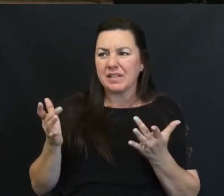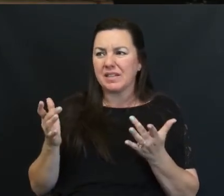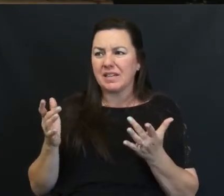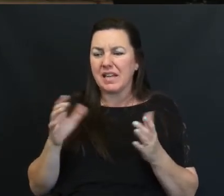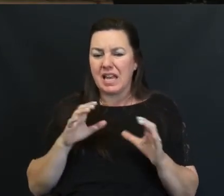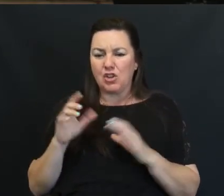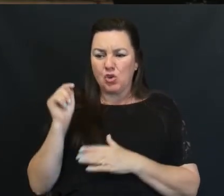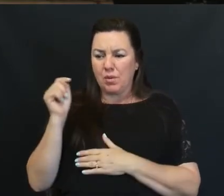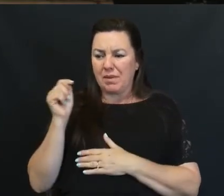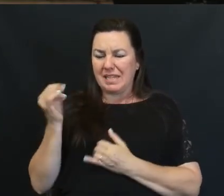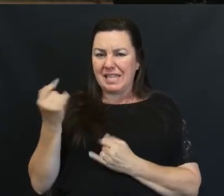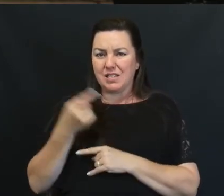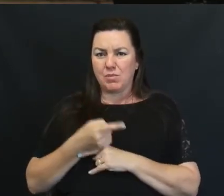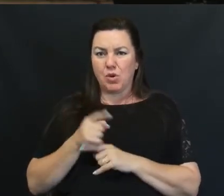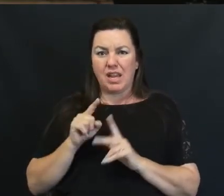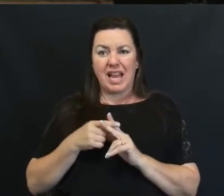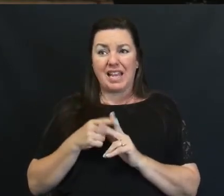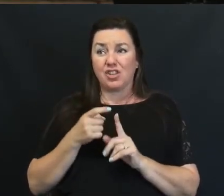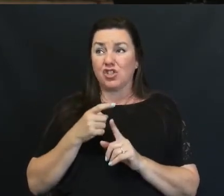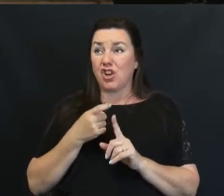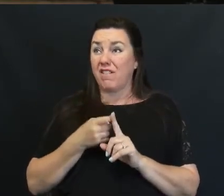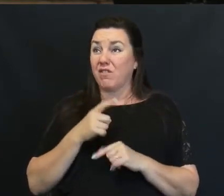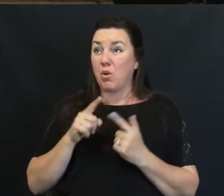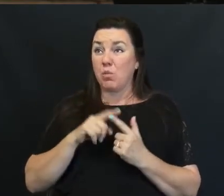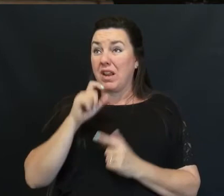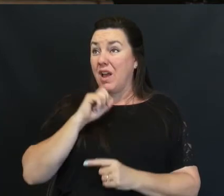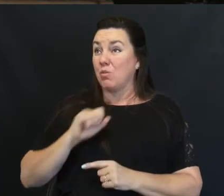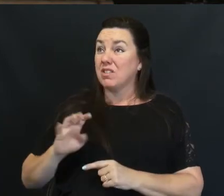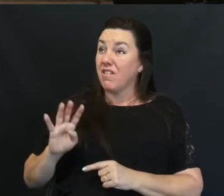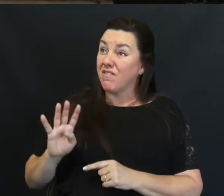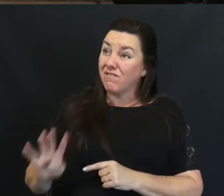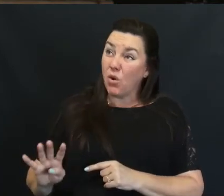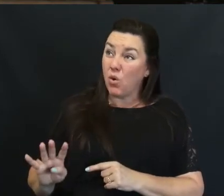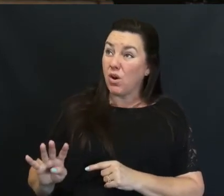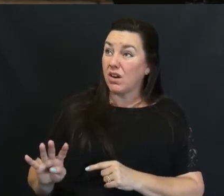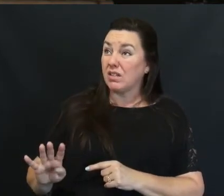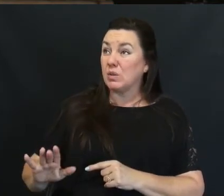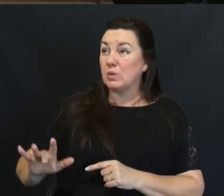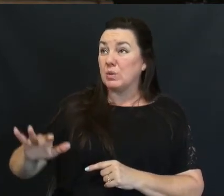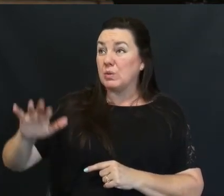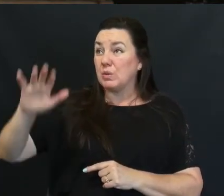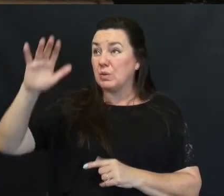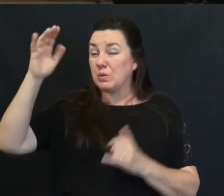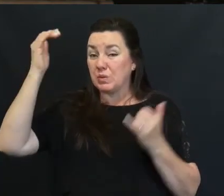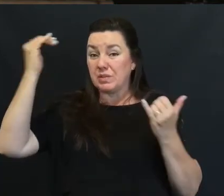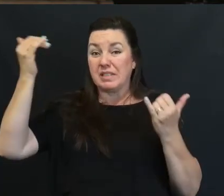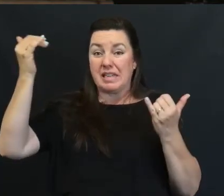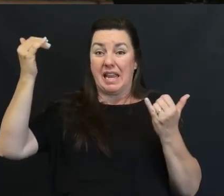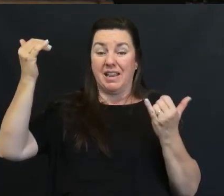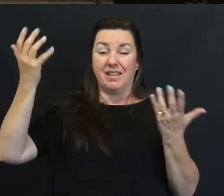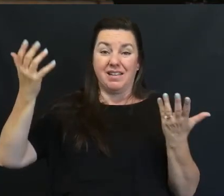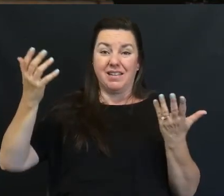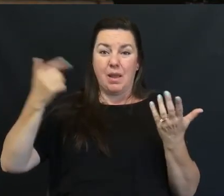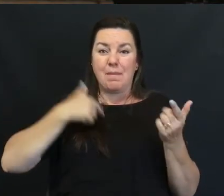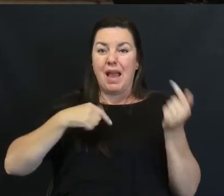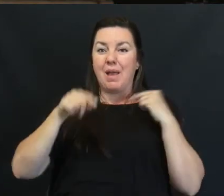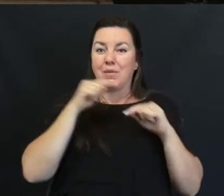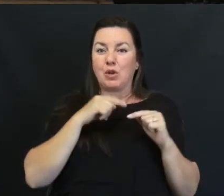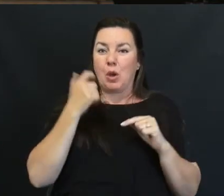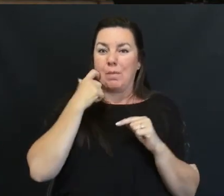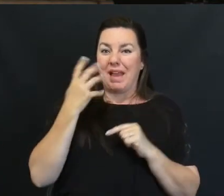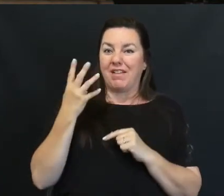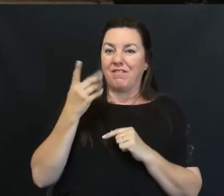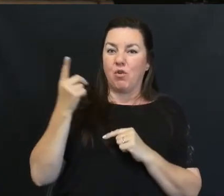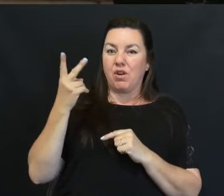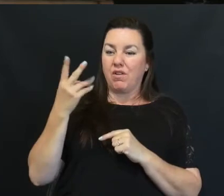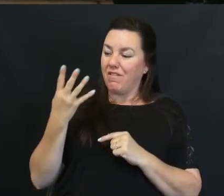I could start Anywhere from When I was Four years Old To present But what I'm going To do Is go Back With the Last four And